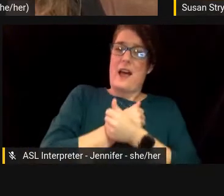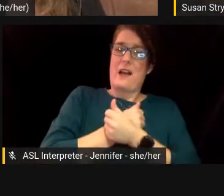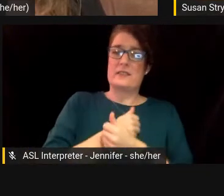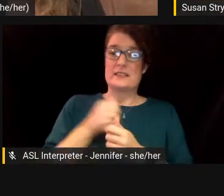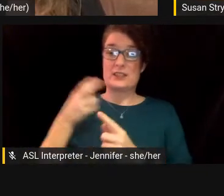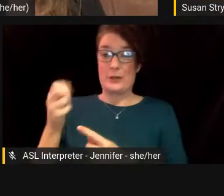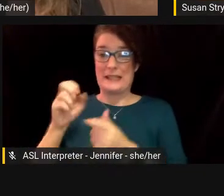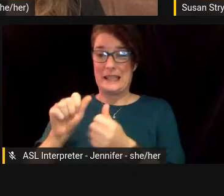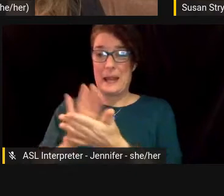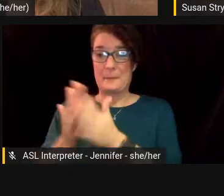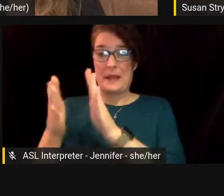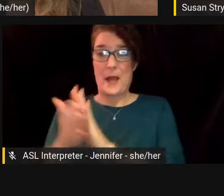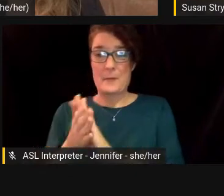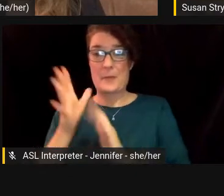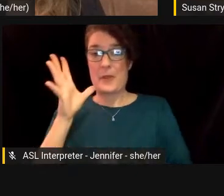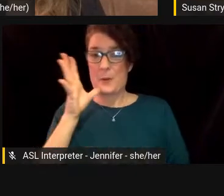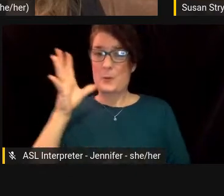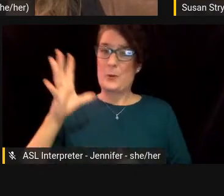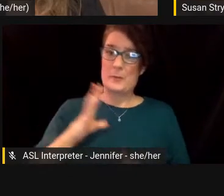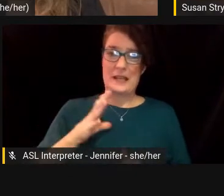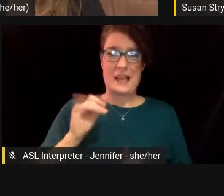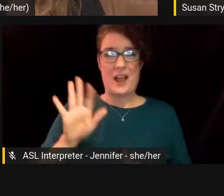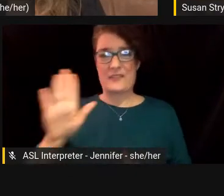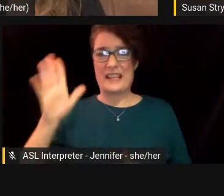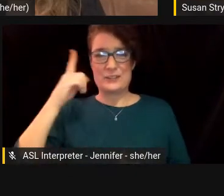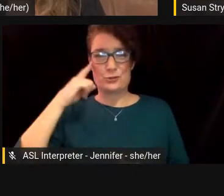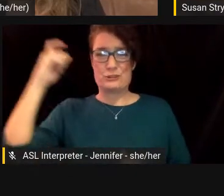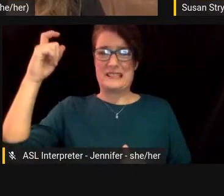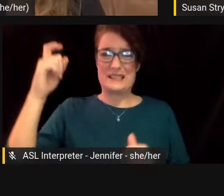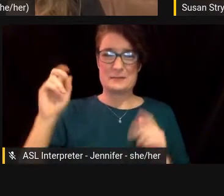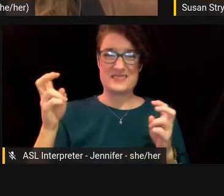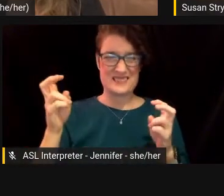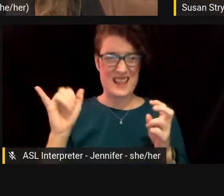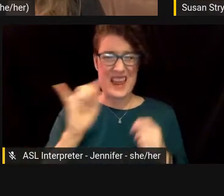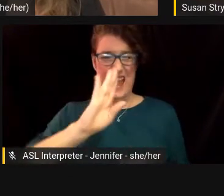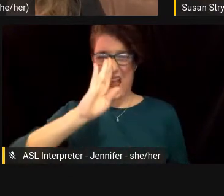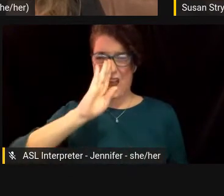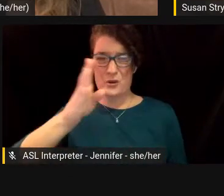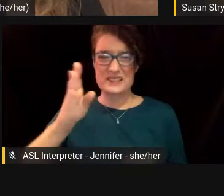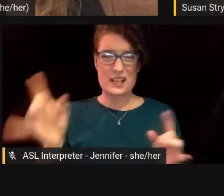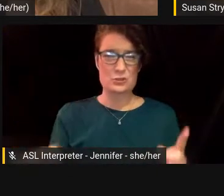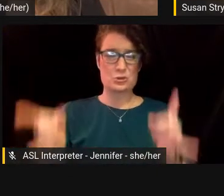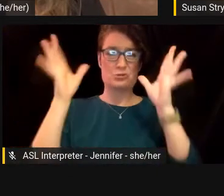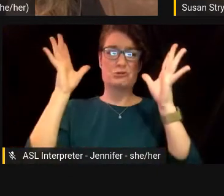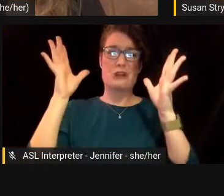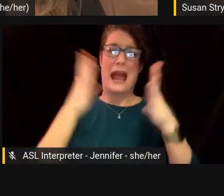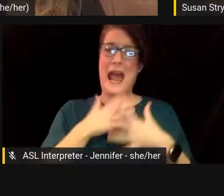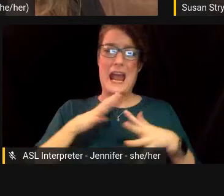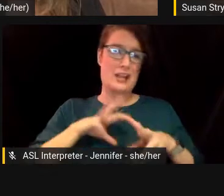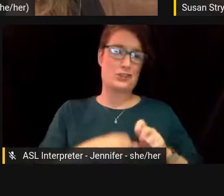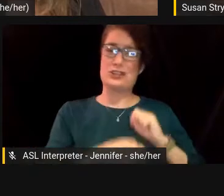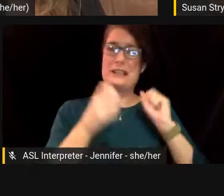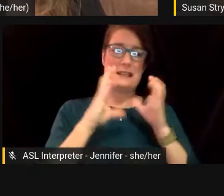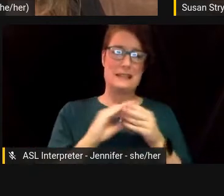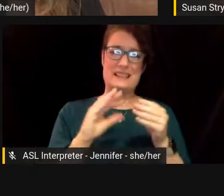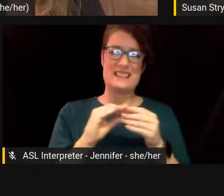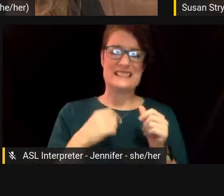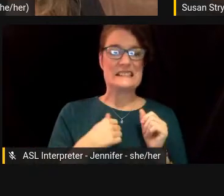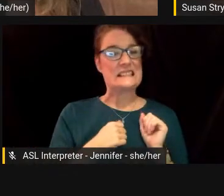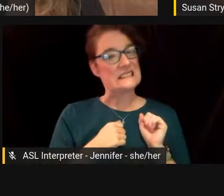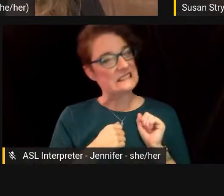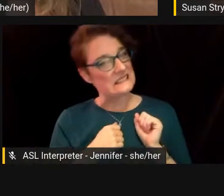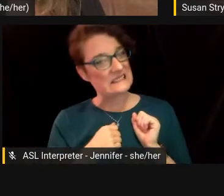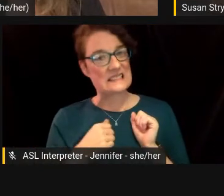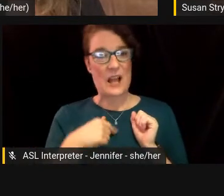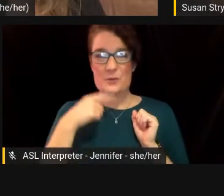that is sort of told as like a heterosexual tragedy, you know. And that I, you know, I was telling them, I said, you know,